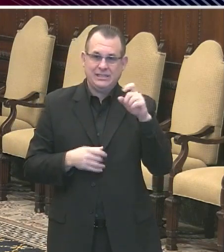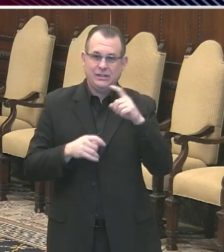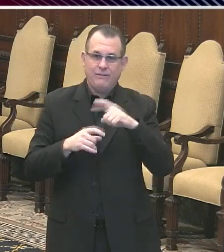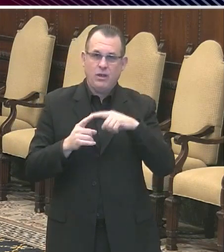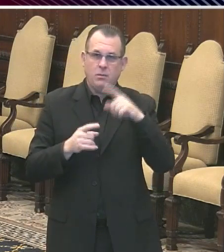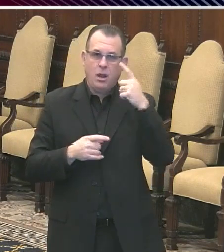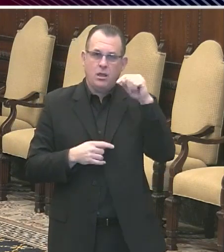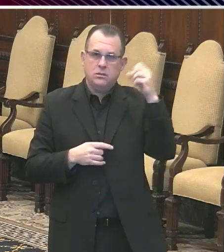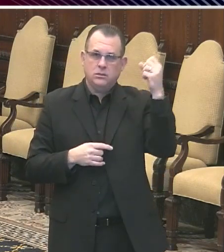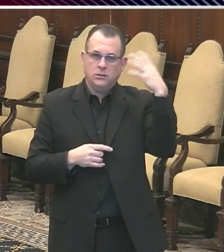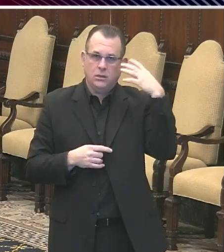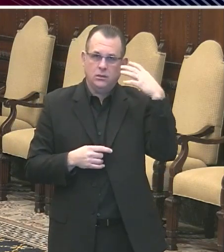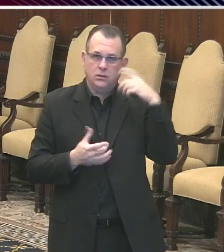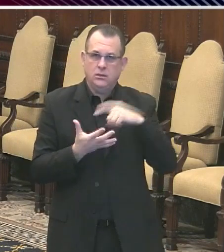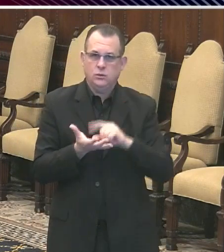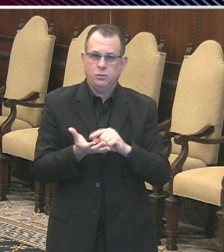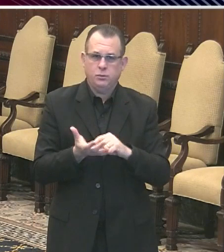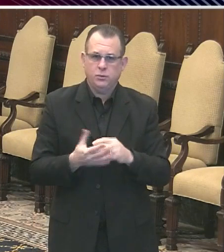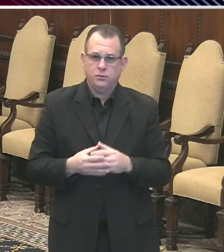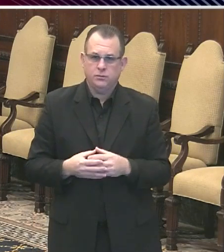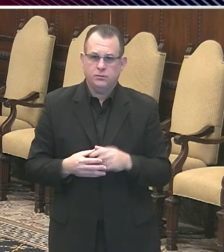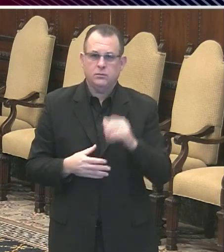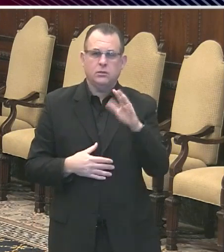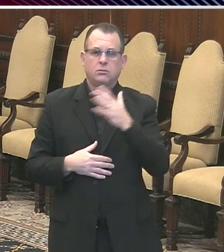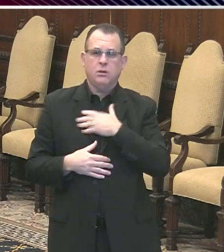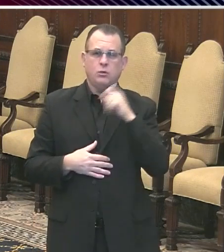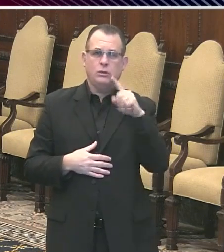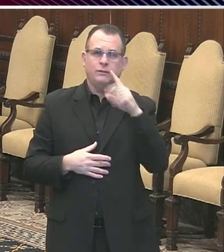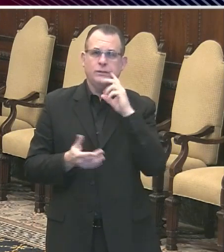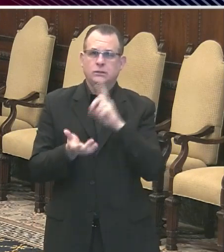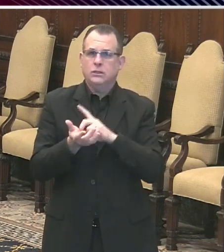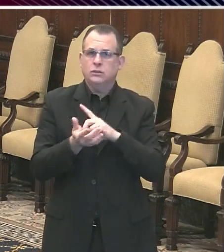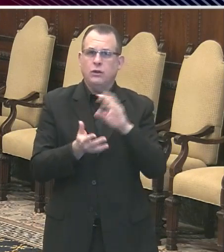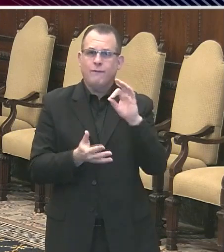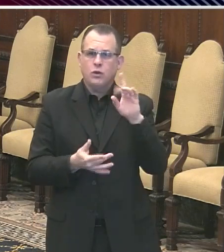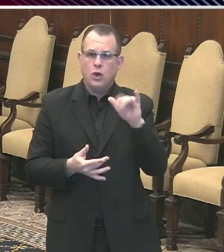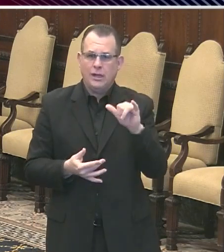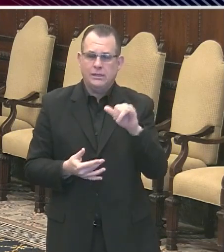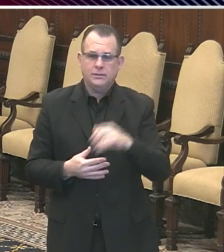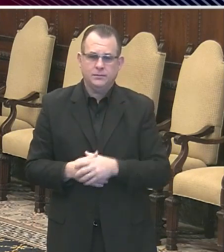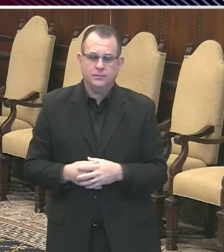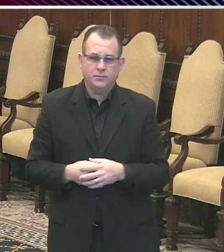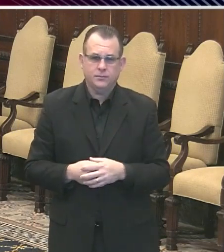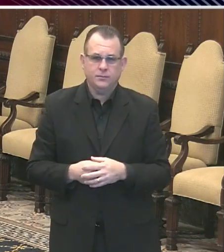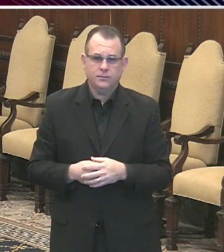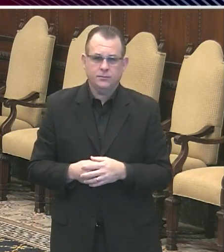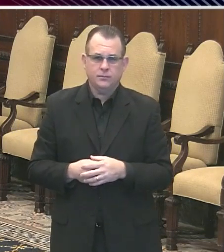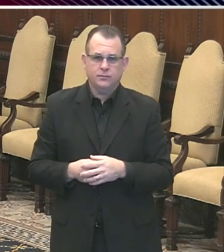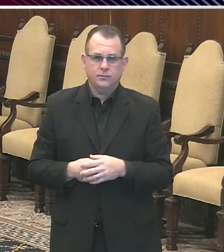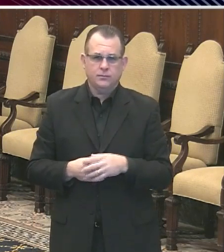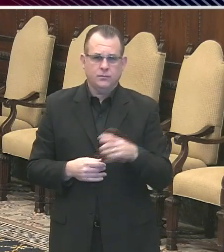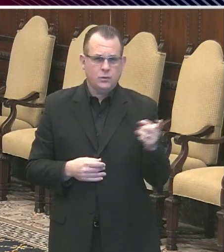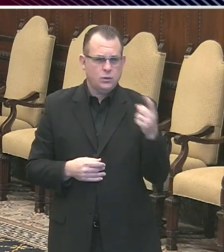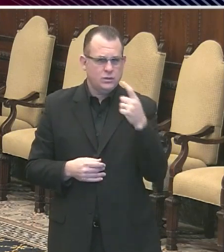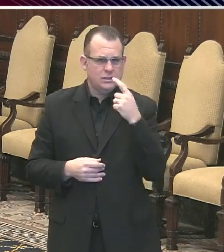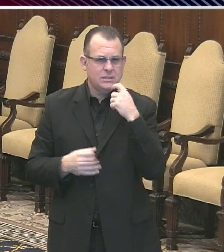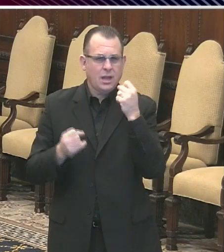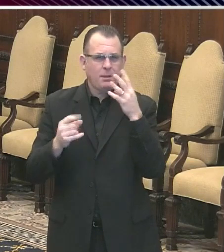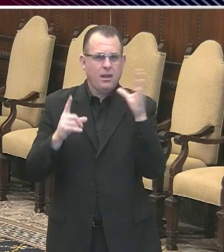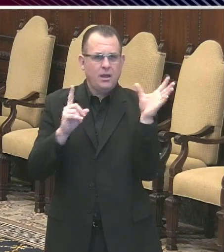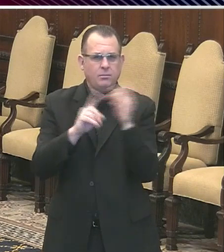Hi. My question is for Dr. Farley. You said that the number of cases are going down now.